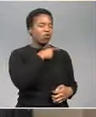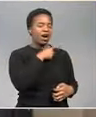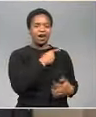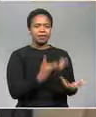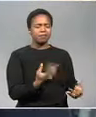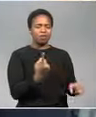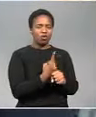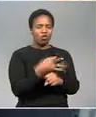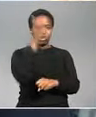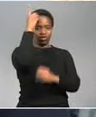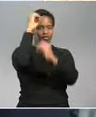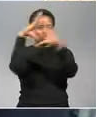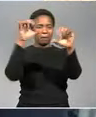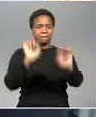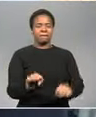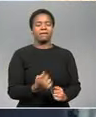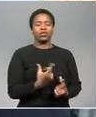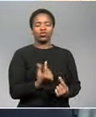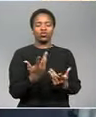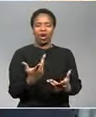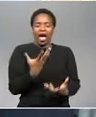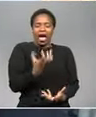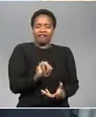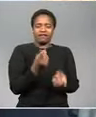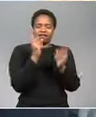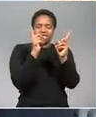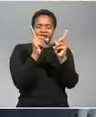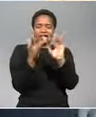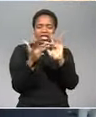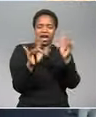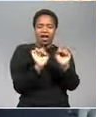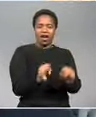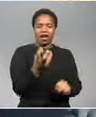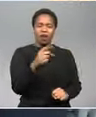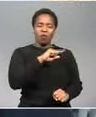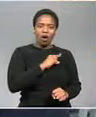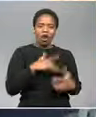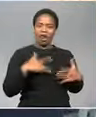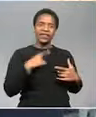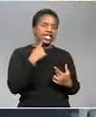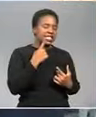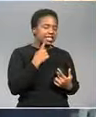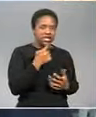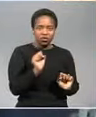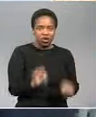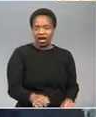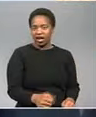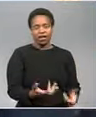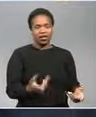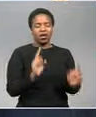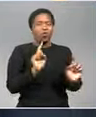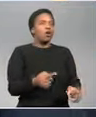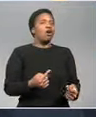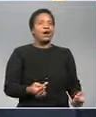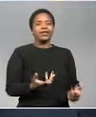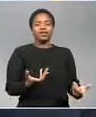always wanted and dreamt of having this fiber around me in terms of making my life much more easy I mean we cannot avoid the